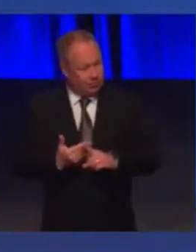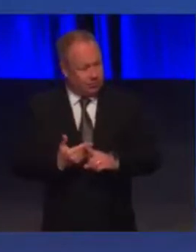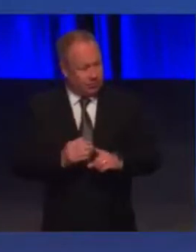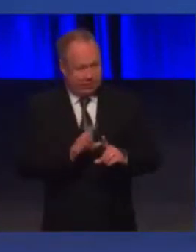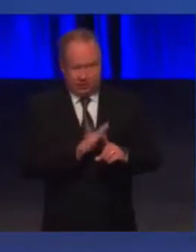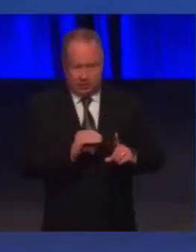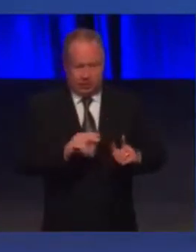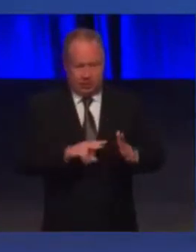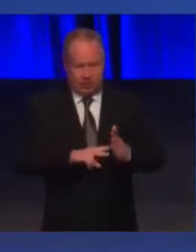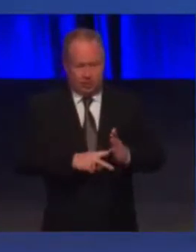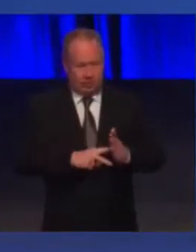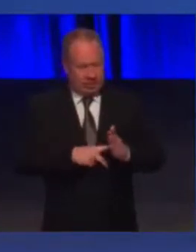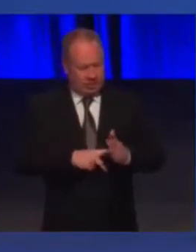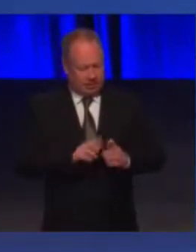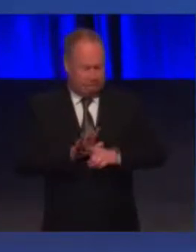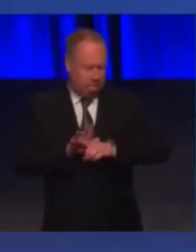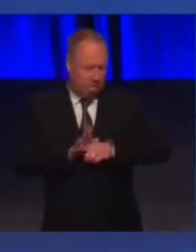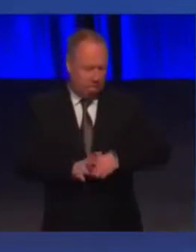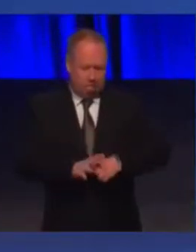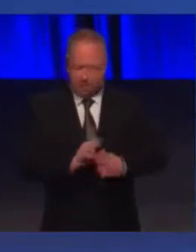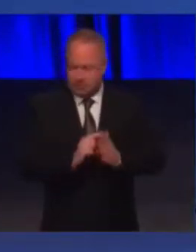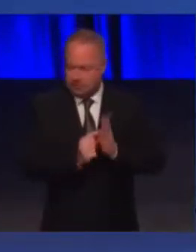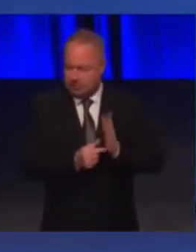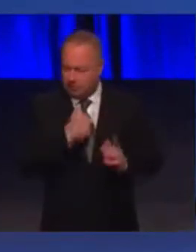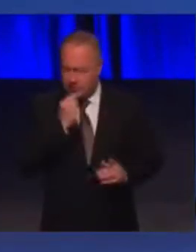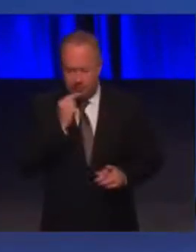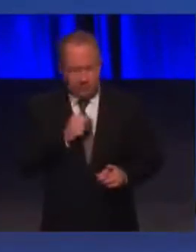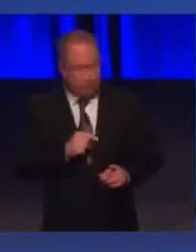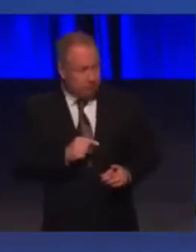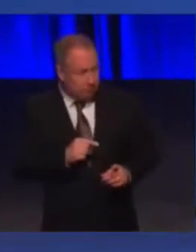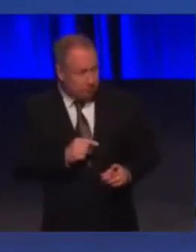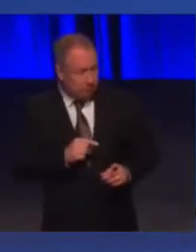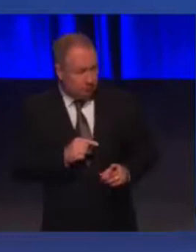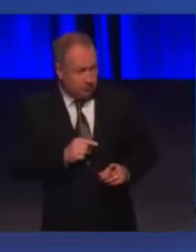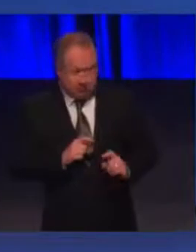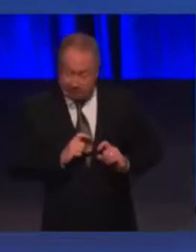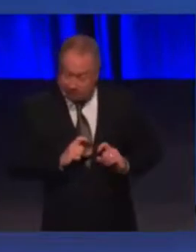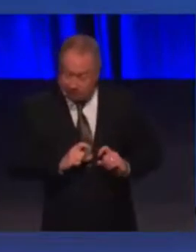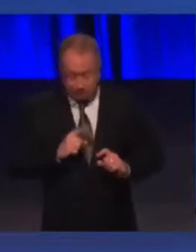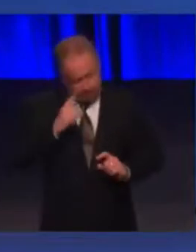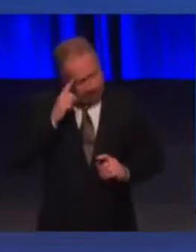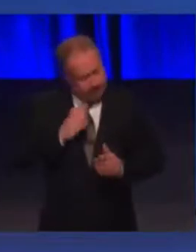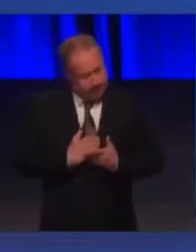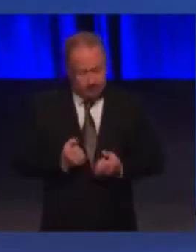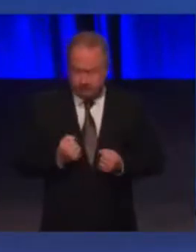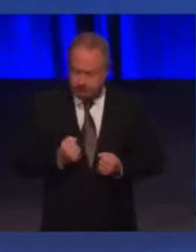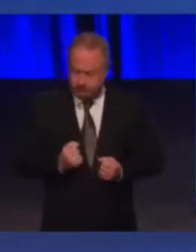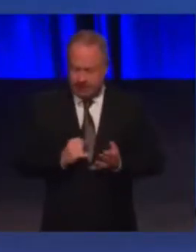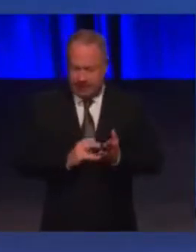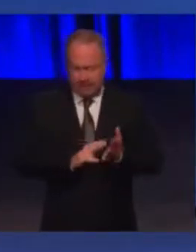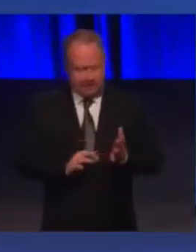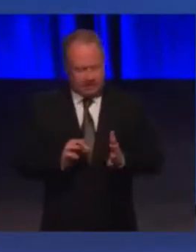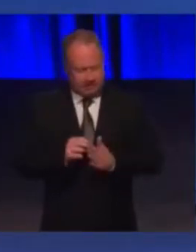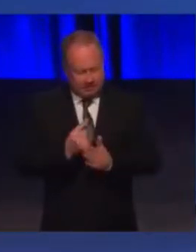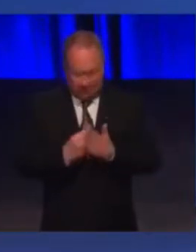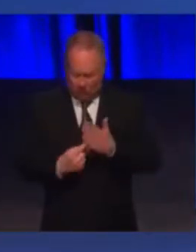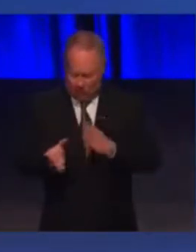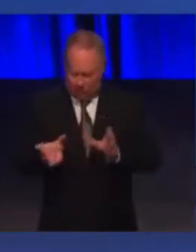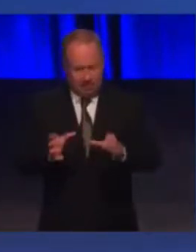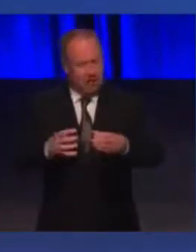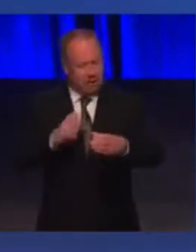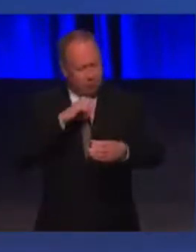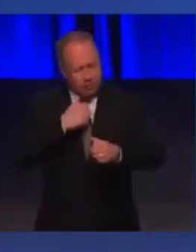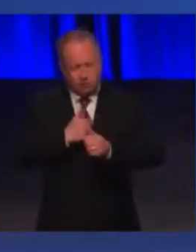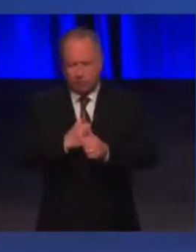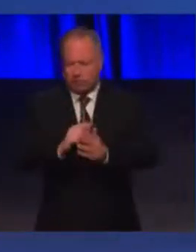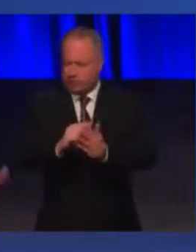planned for the disabled people and I believed and I still believe that the SNP are the only party that will stand up